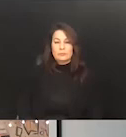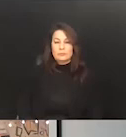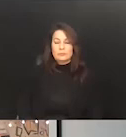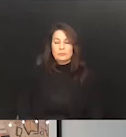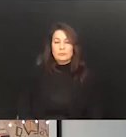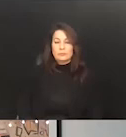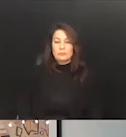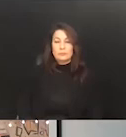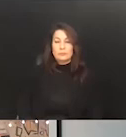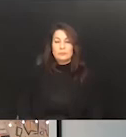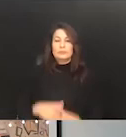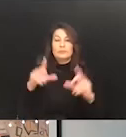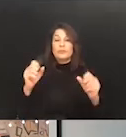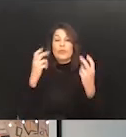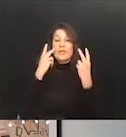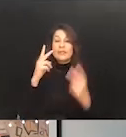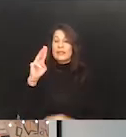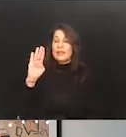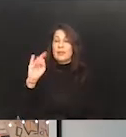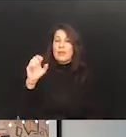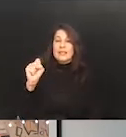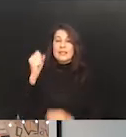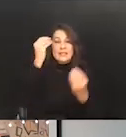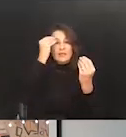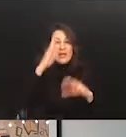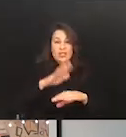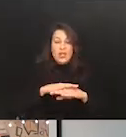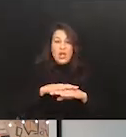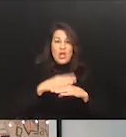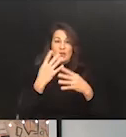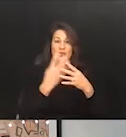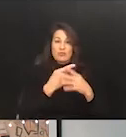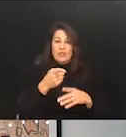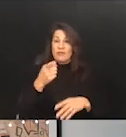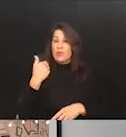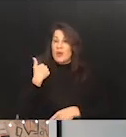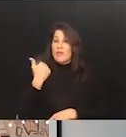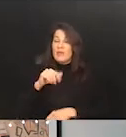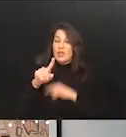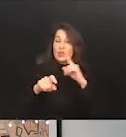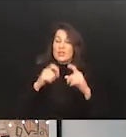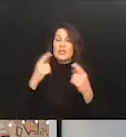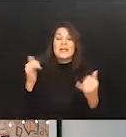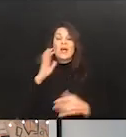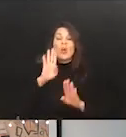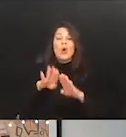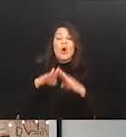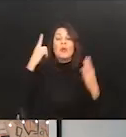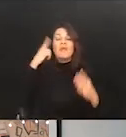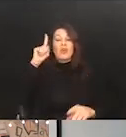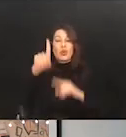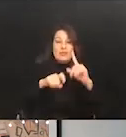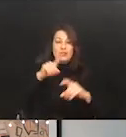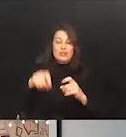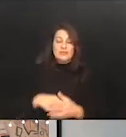And you can see Bessie's information on the screen. If any of you have some follow-up questions, um, we're going to open it up for some questions now, we're to ask